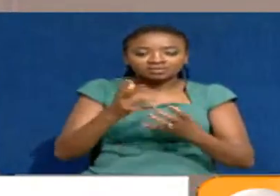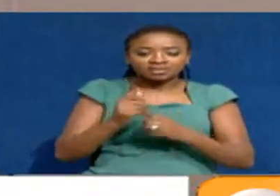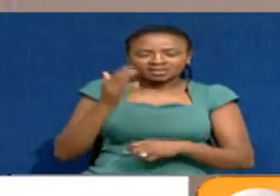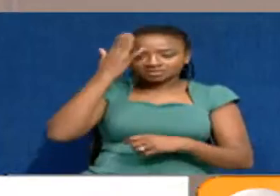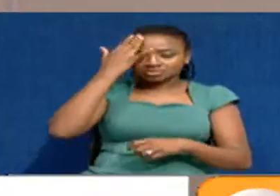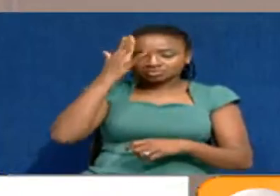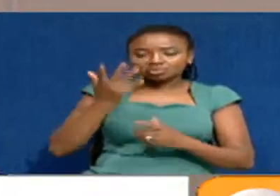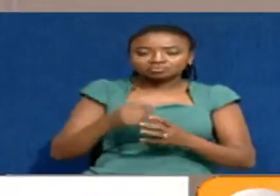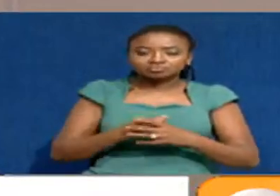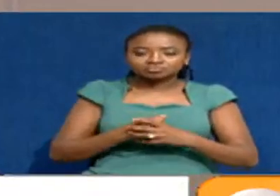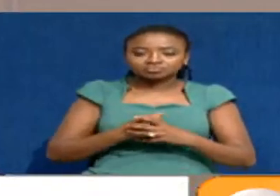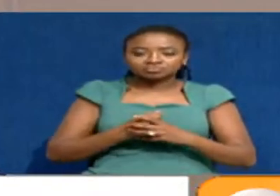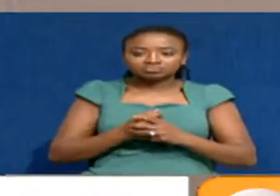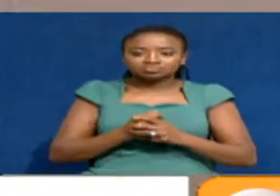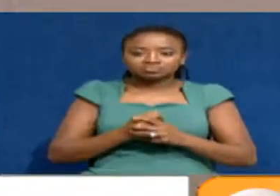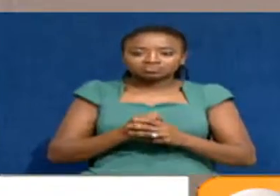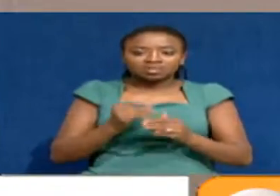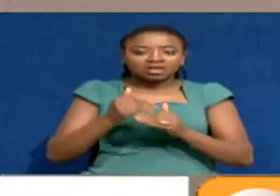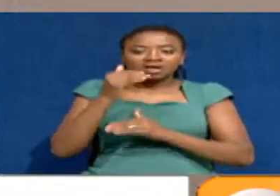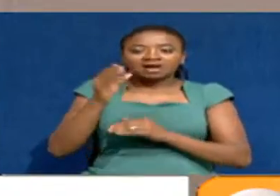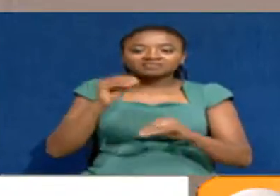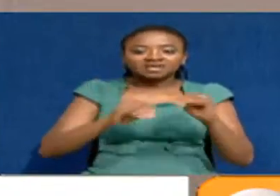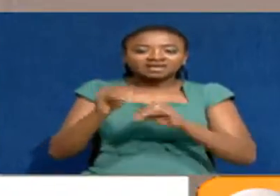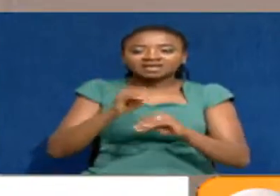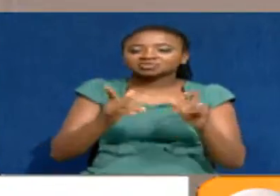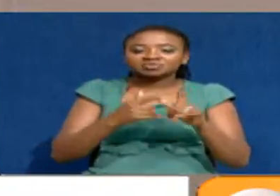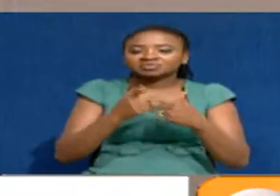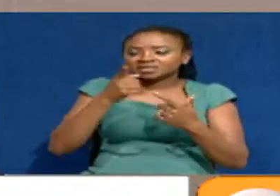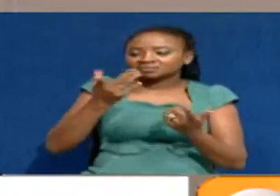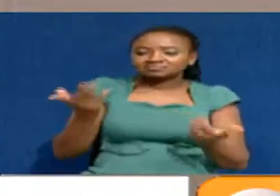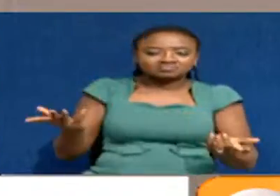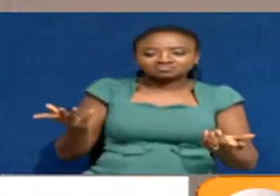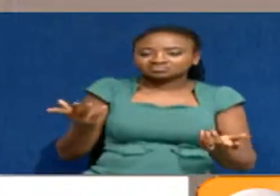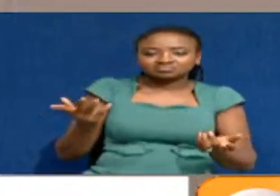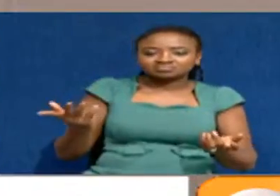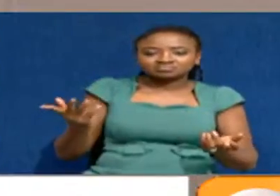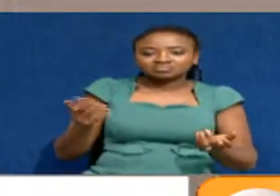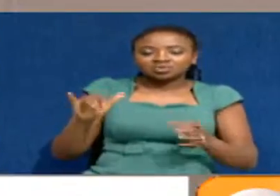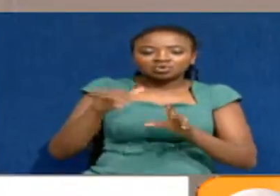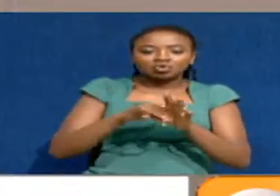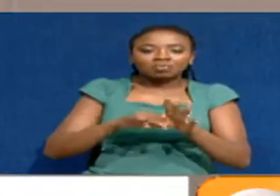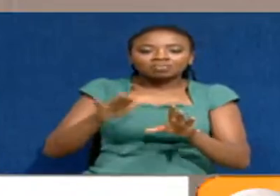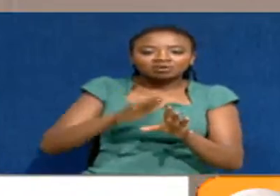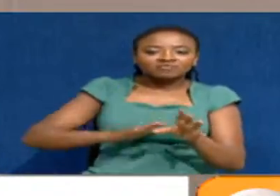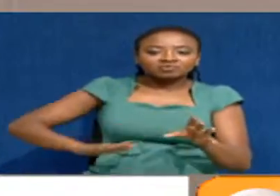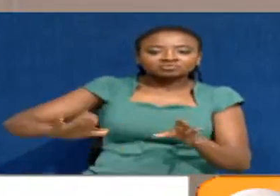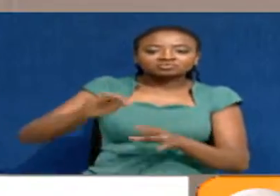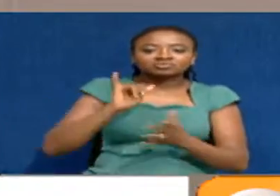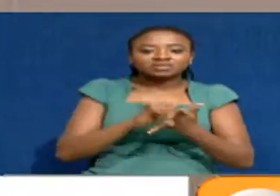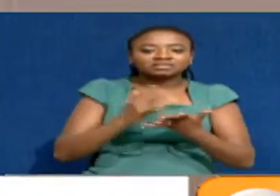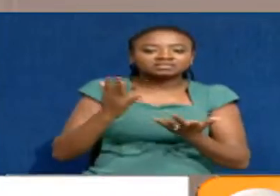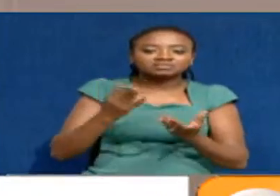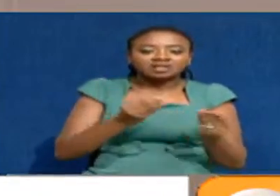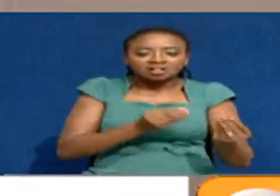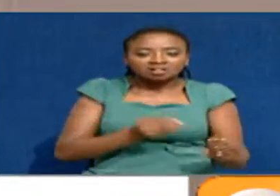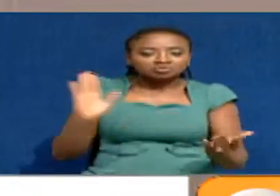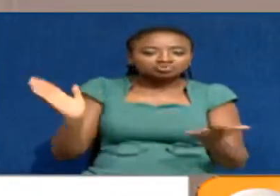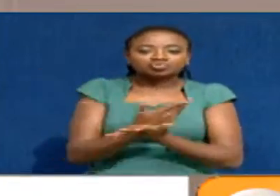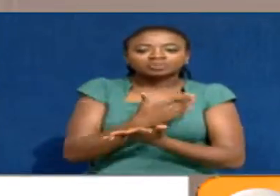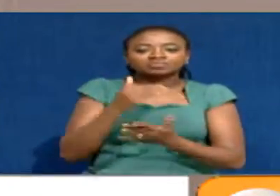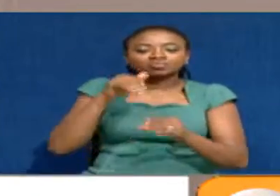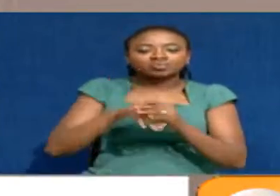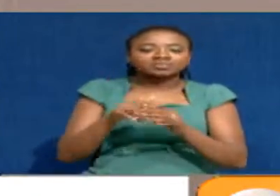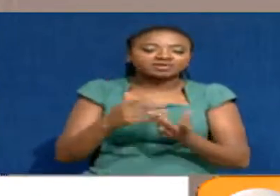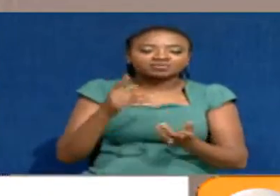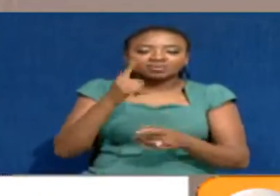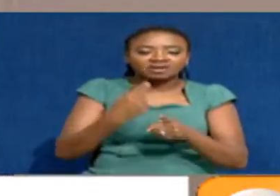chip that we have are elections. After elections, you are an entity. You are a member of a constituent that is dying within a year. You have